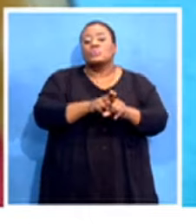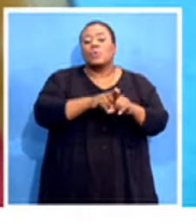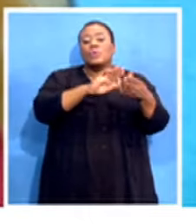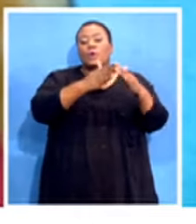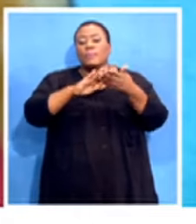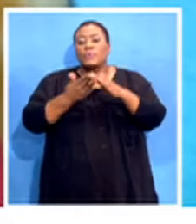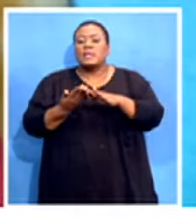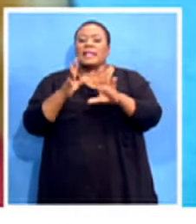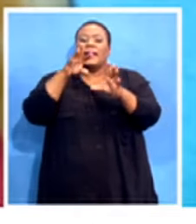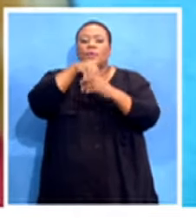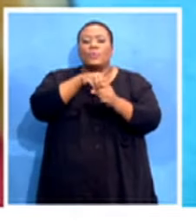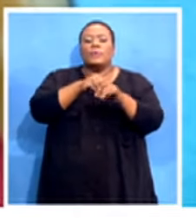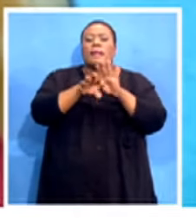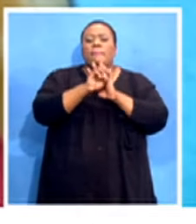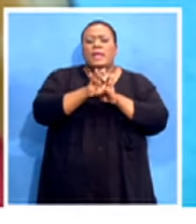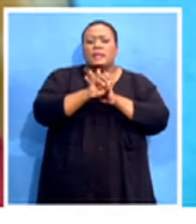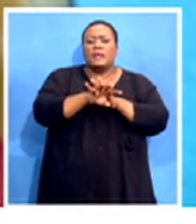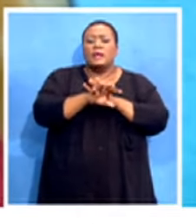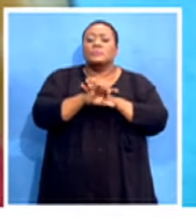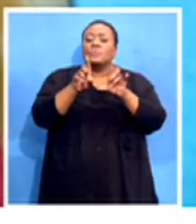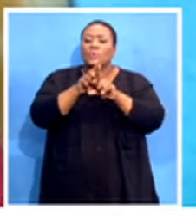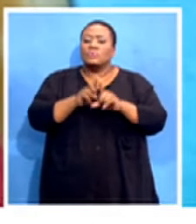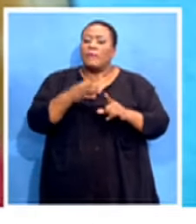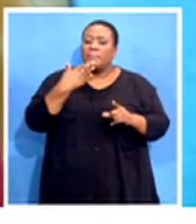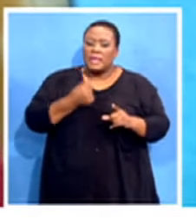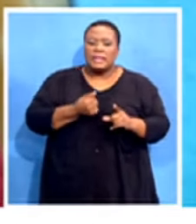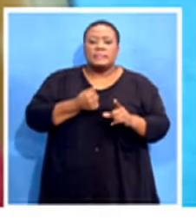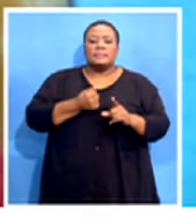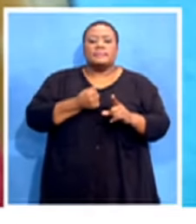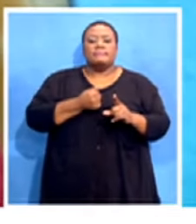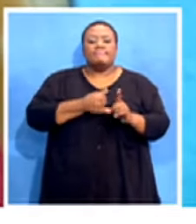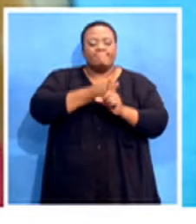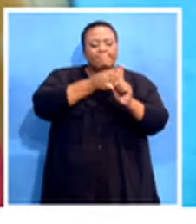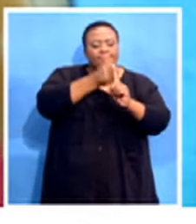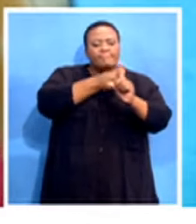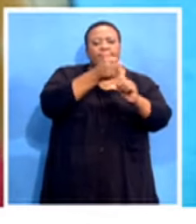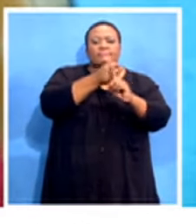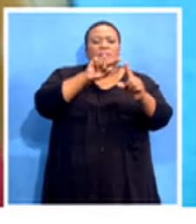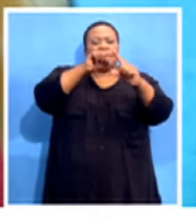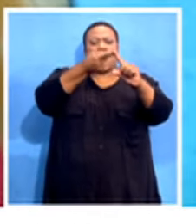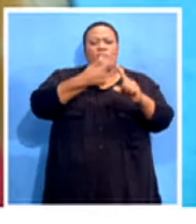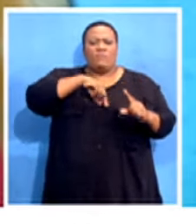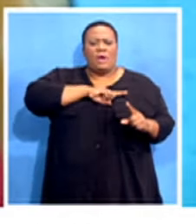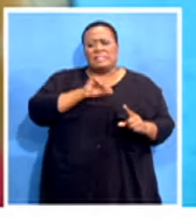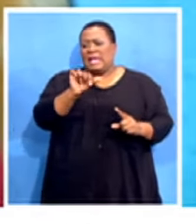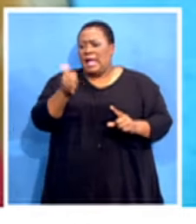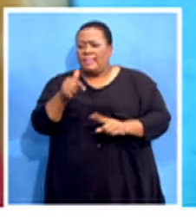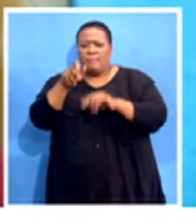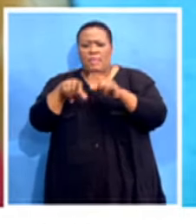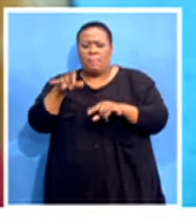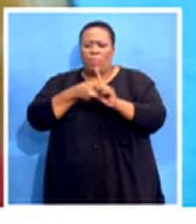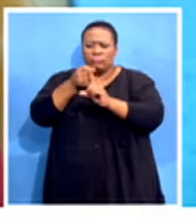including media, to at least see this point for us. We have not been cushioned in any way. All other people have been cushioned businesses,